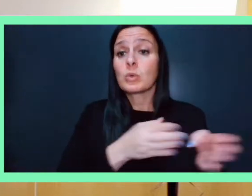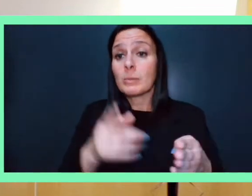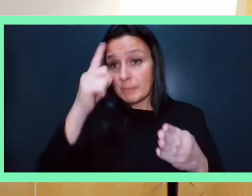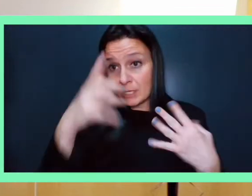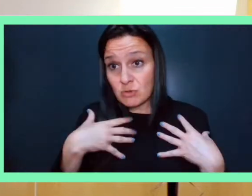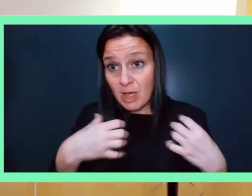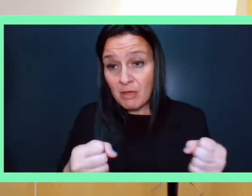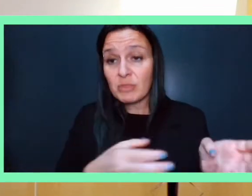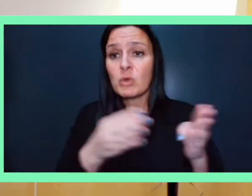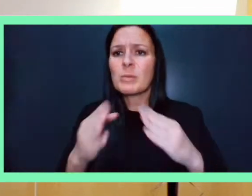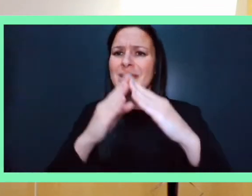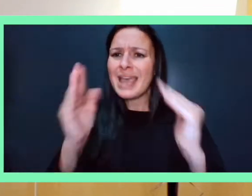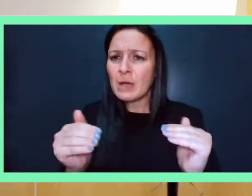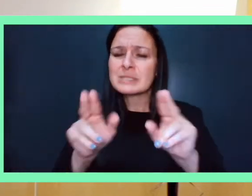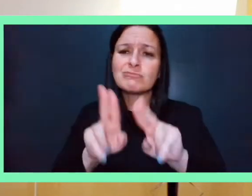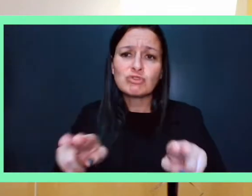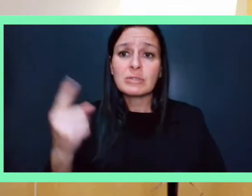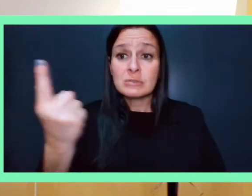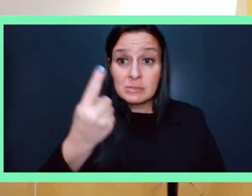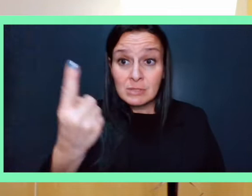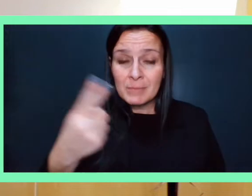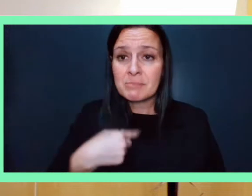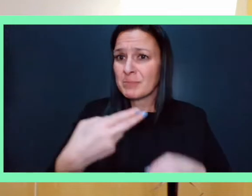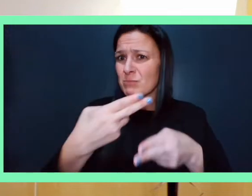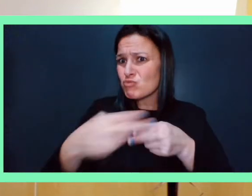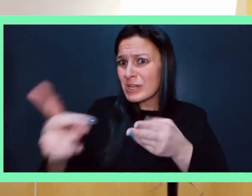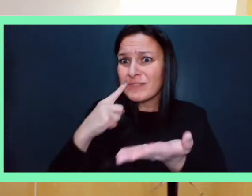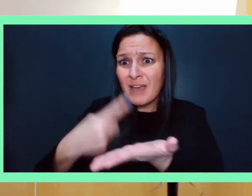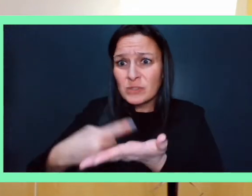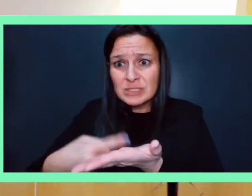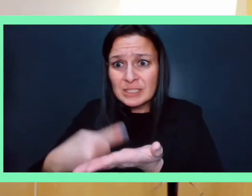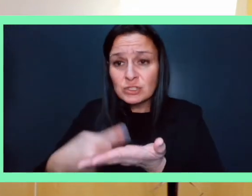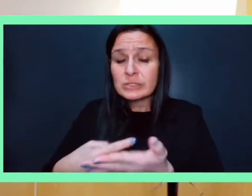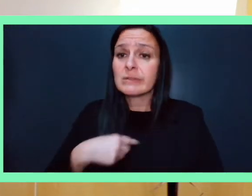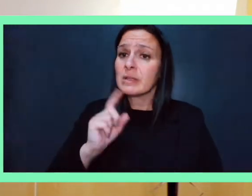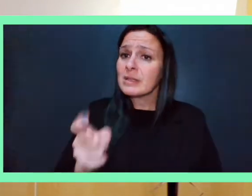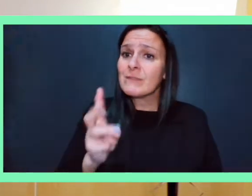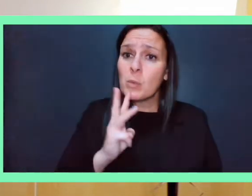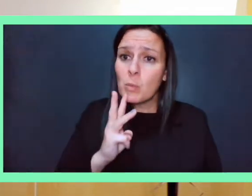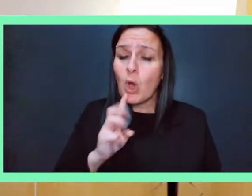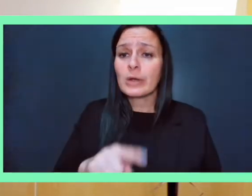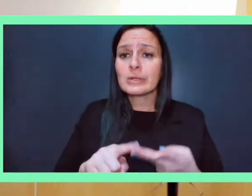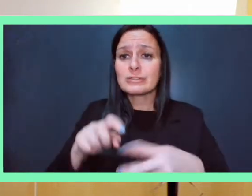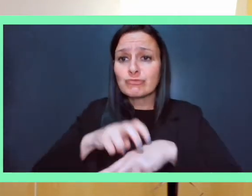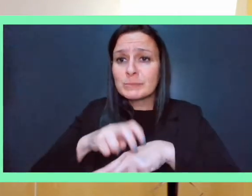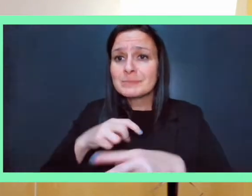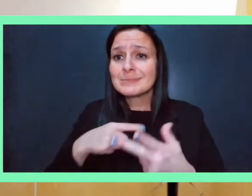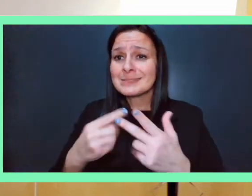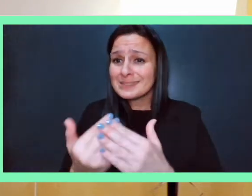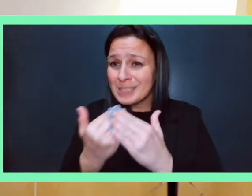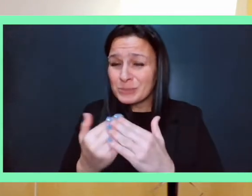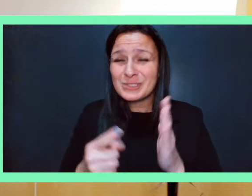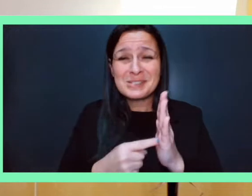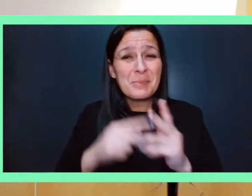housing or shelter some such even if it's just a brief conversation and water and chips in the sandwich just sometimes people need to